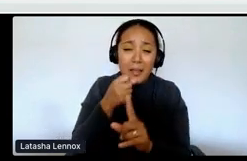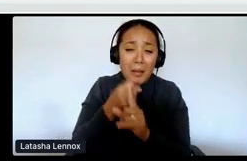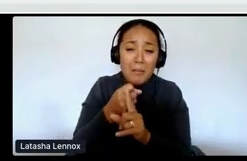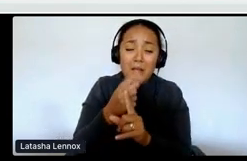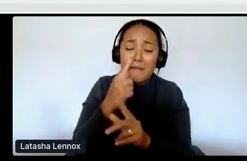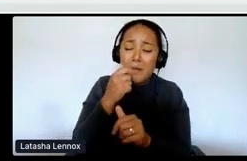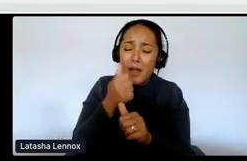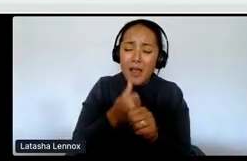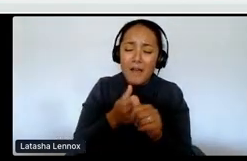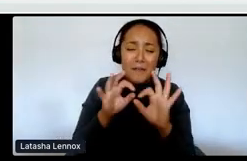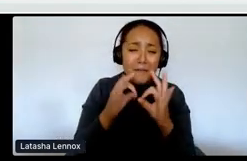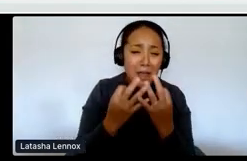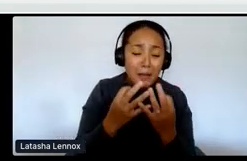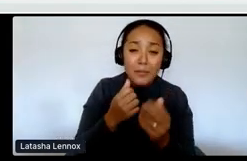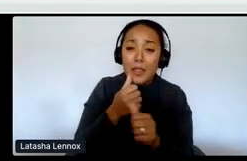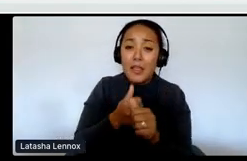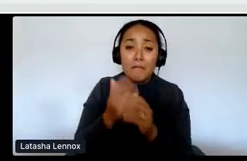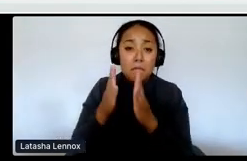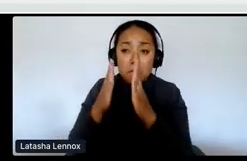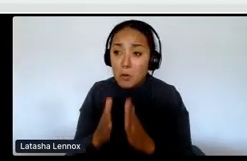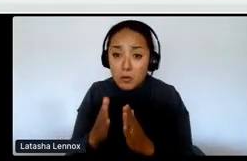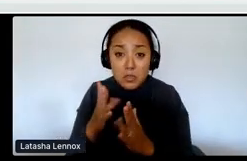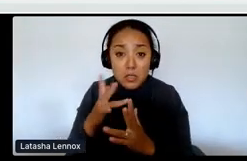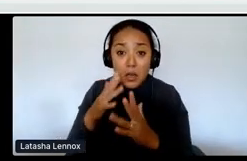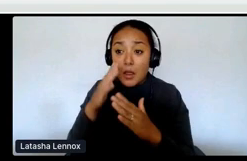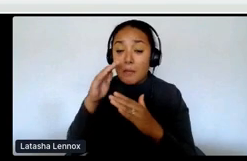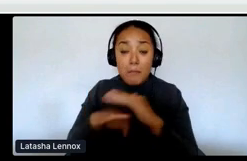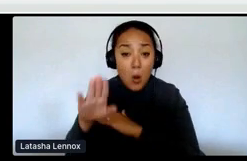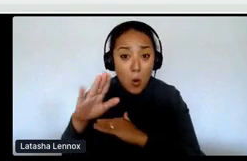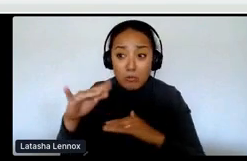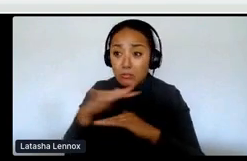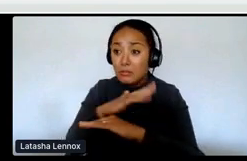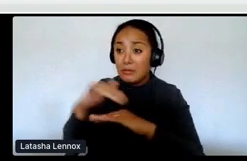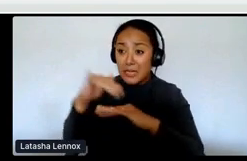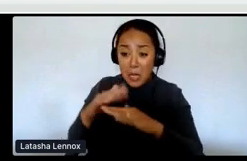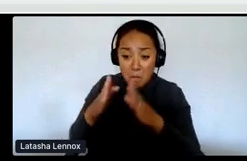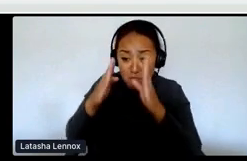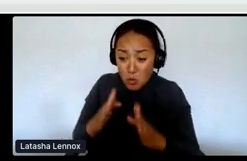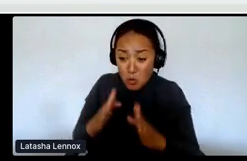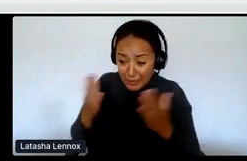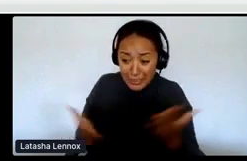member, every single person that was born an indigenous person in this country.